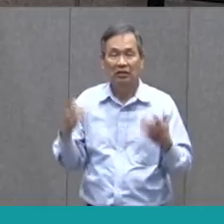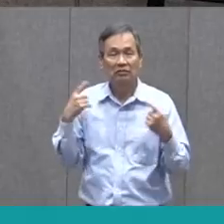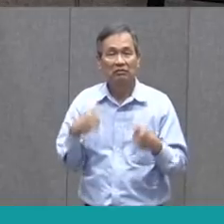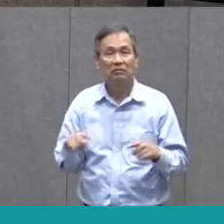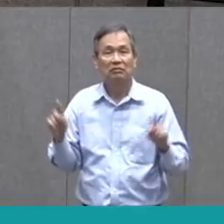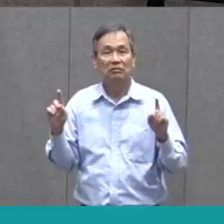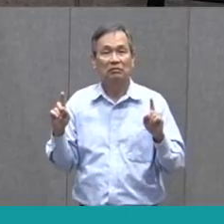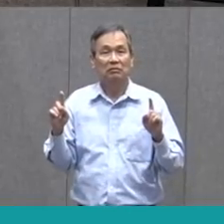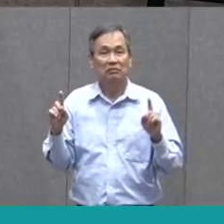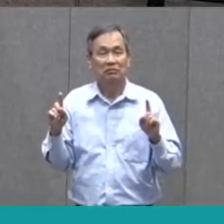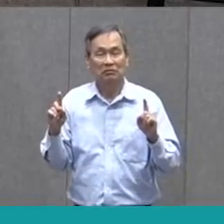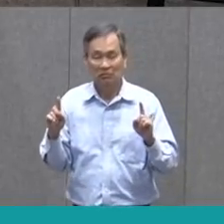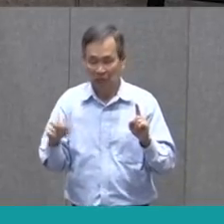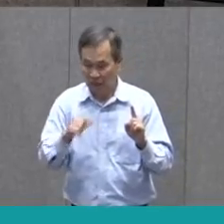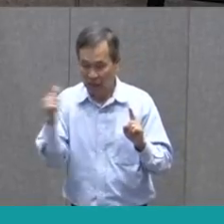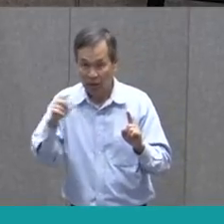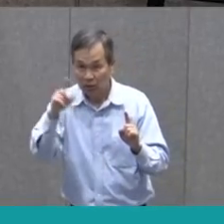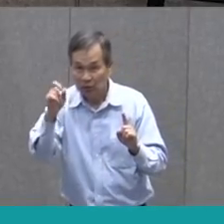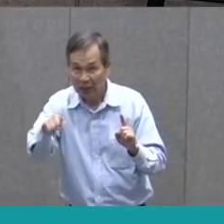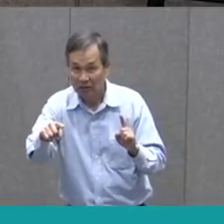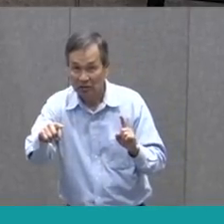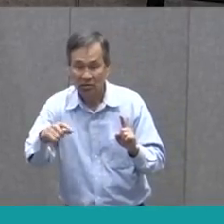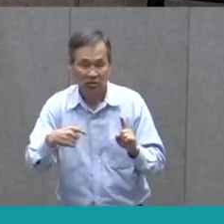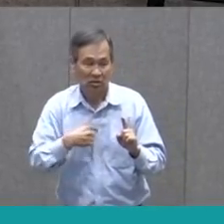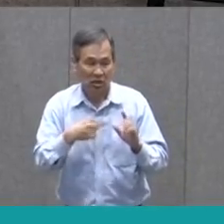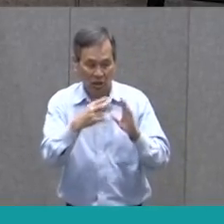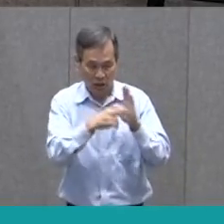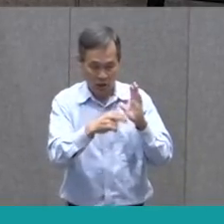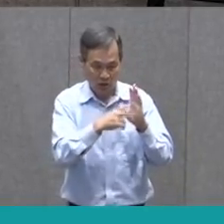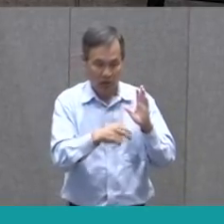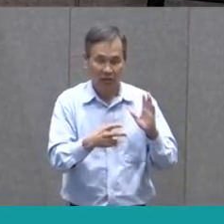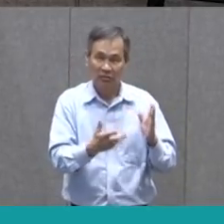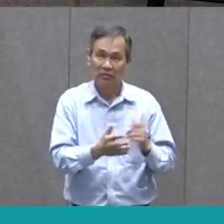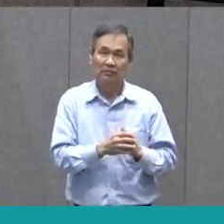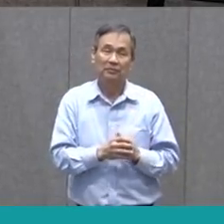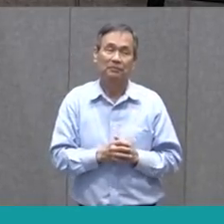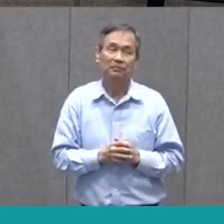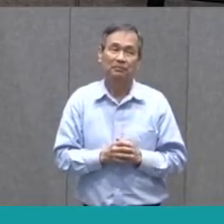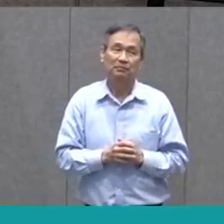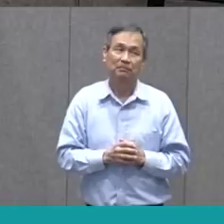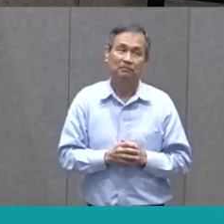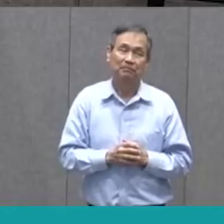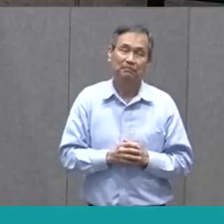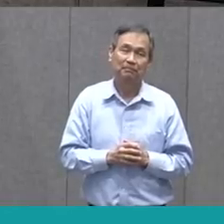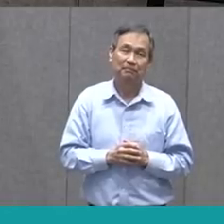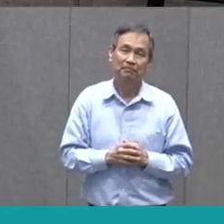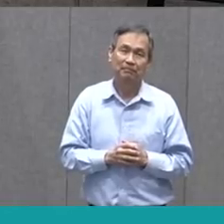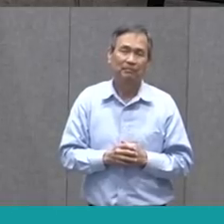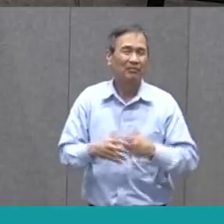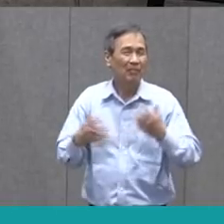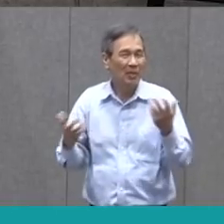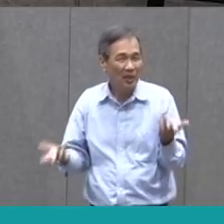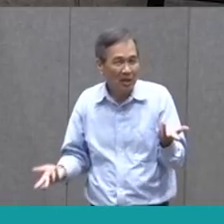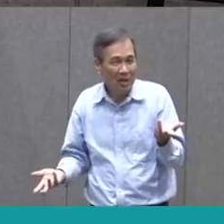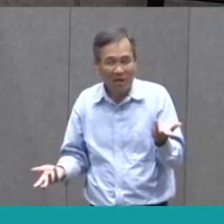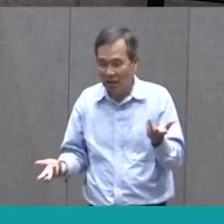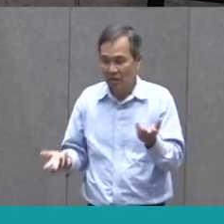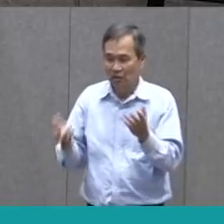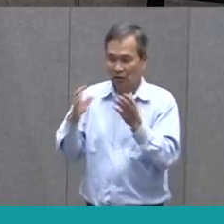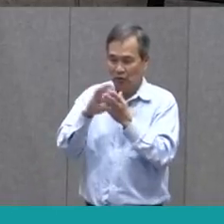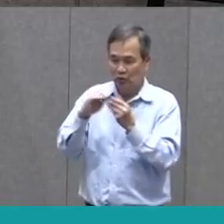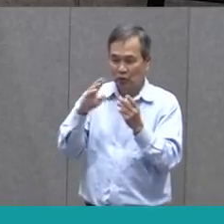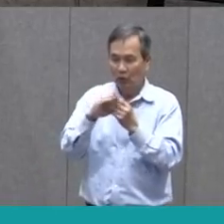The other question I had after I read this was, what was this story